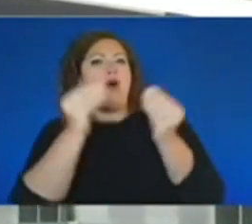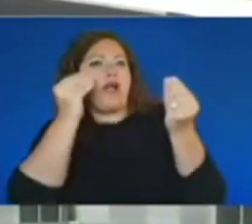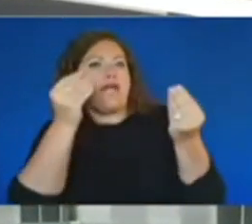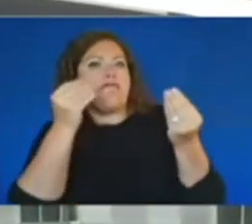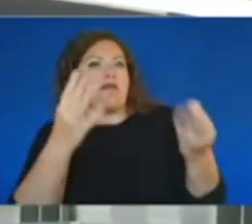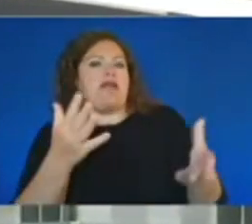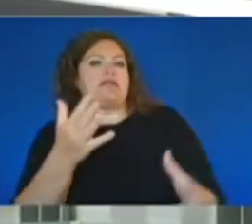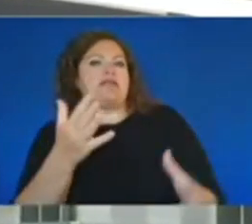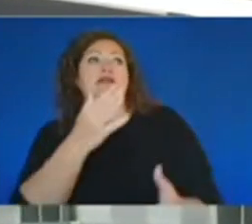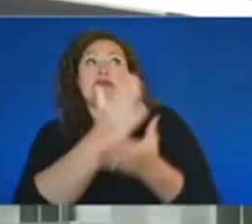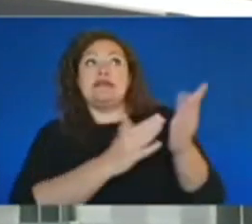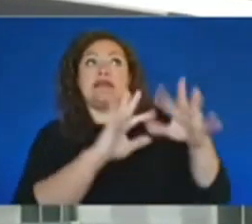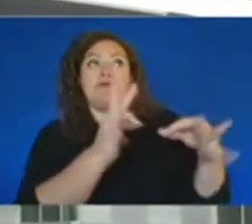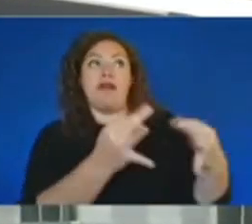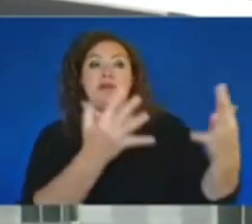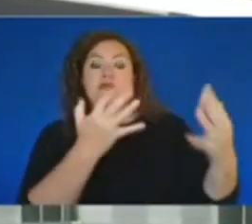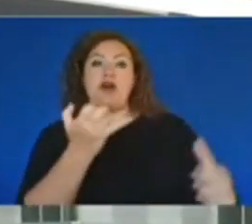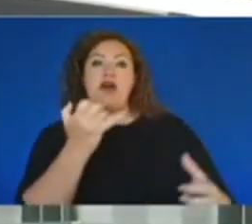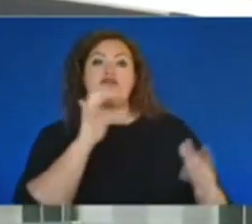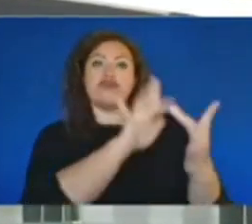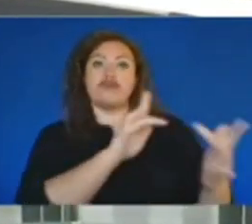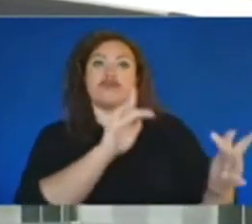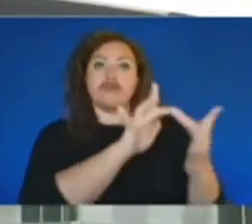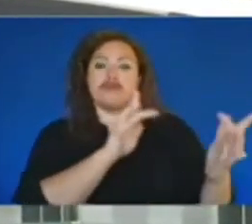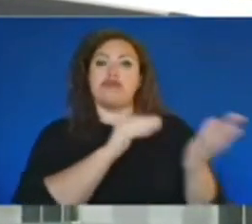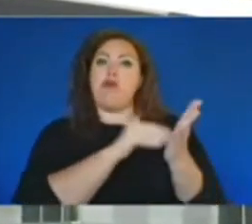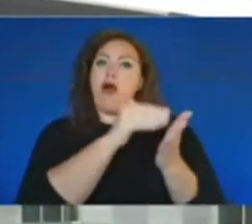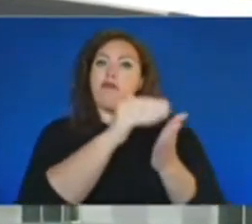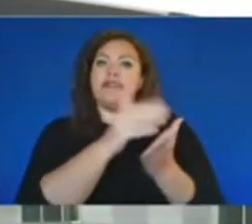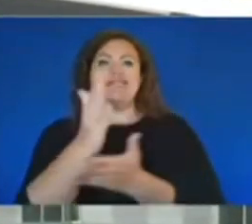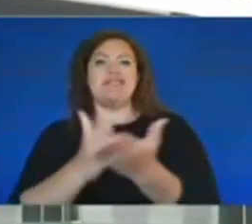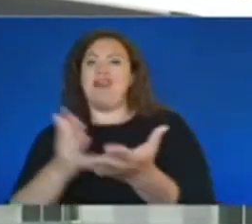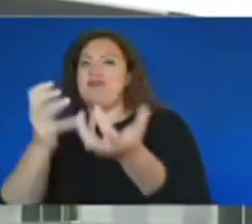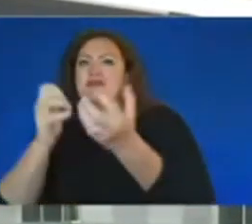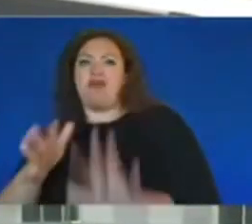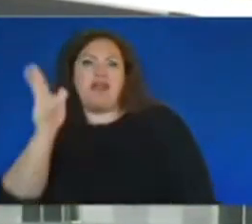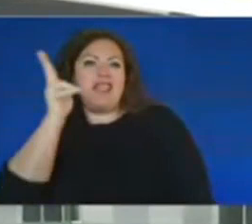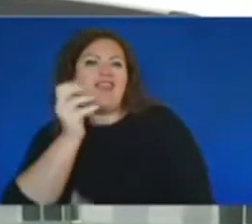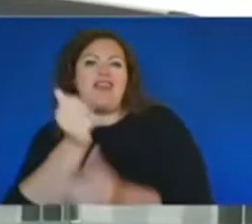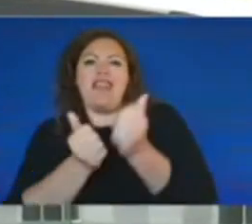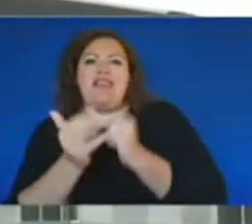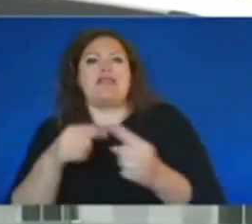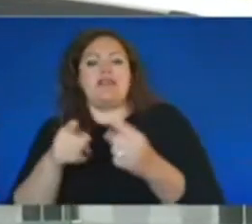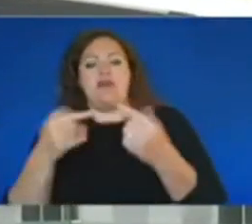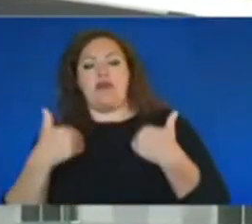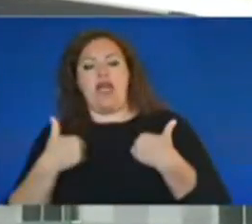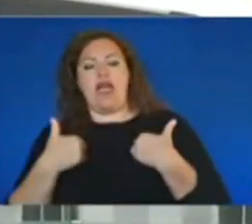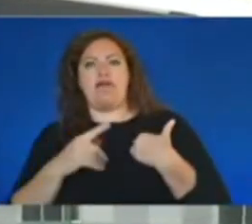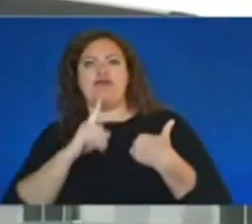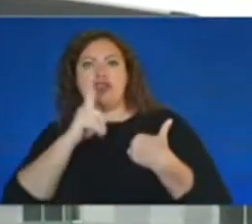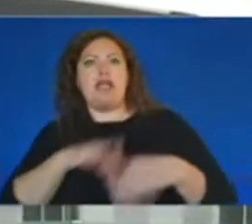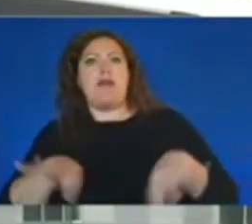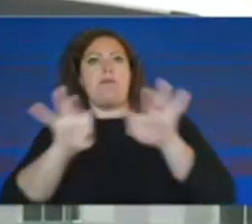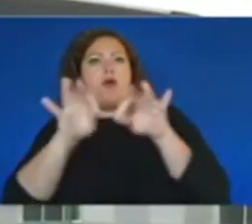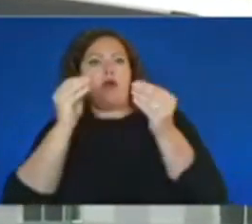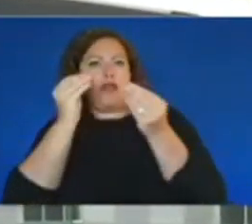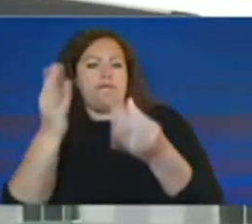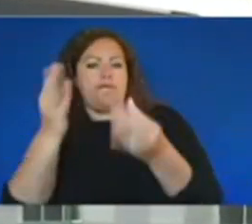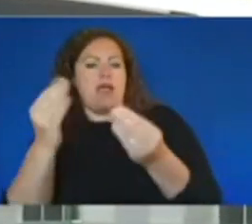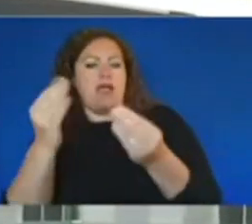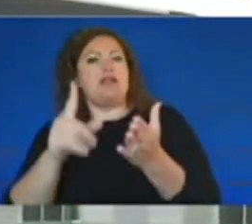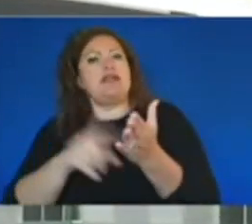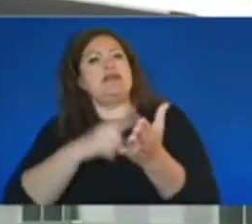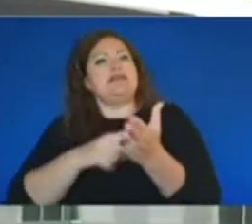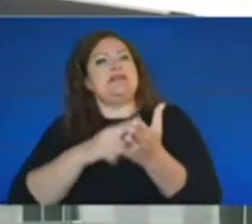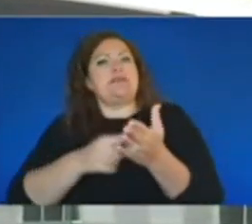and we speak to them frequently. Some don't want to hear from us at all until we have a significant piece of information, and sometimes, you know, if we come up short in their